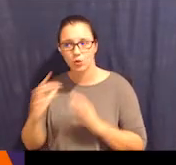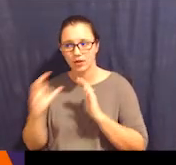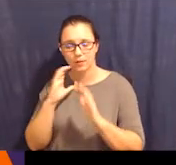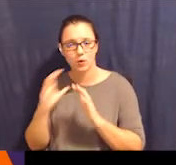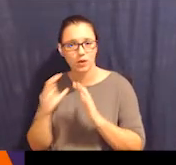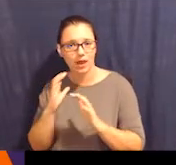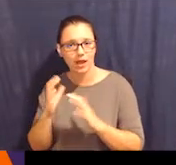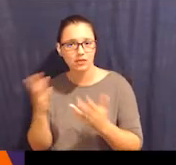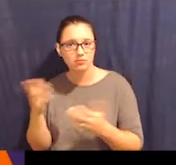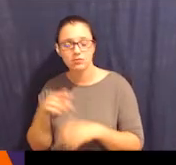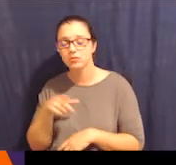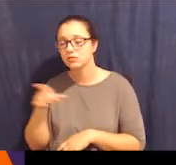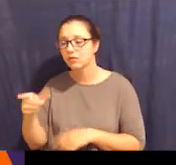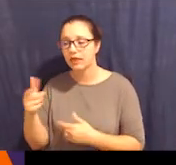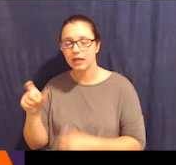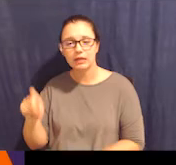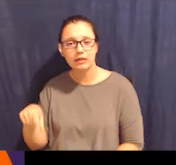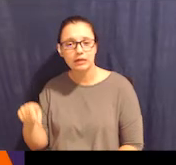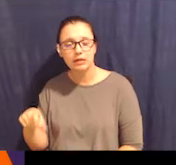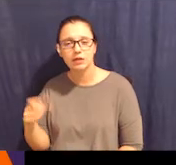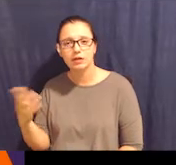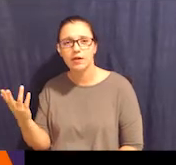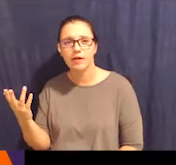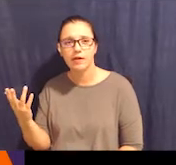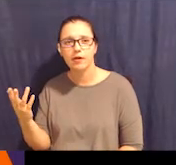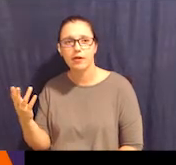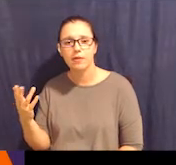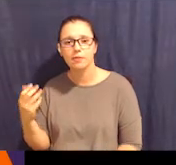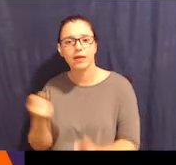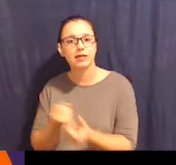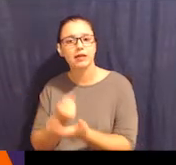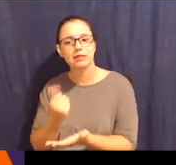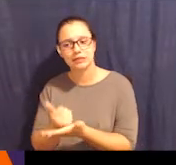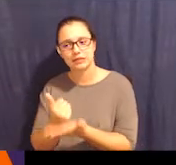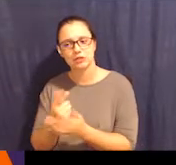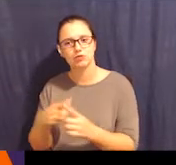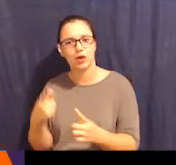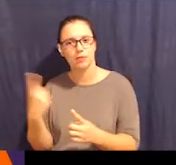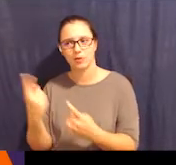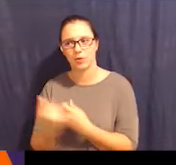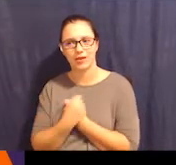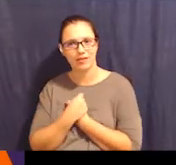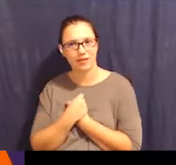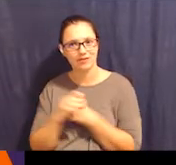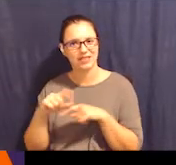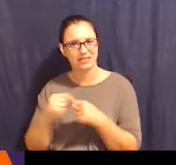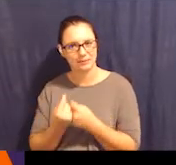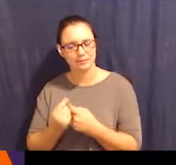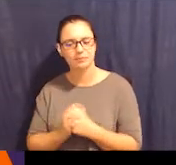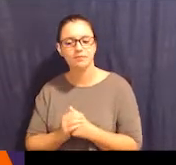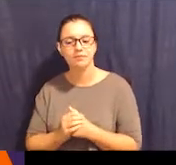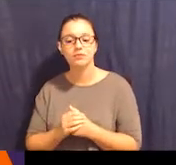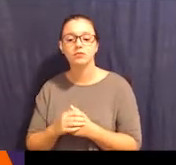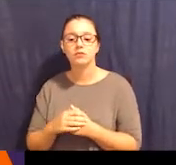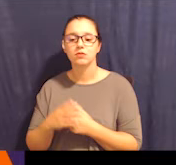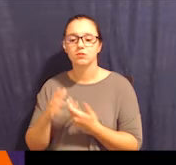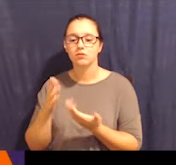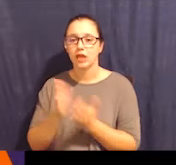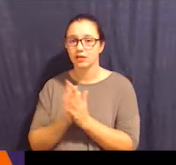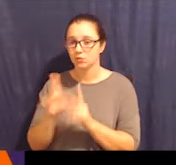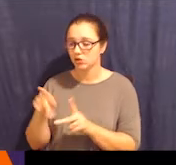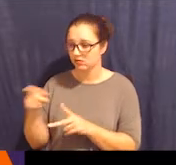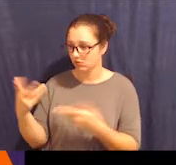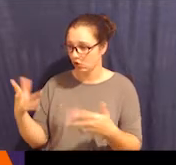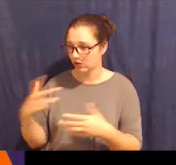in order to communicate? Do they need assistance from a loved one? Team. So ask the